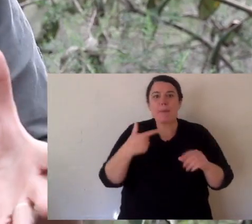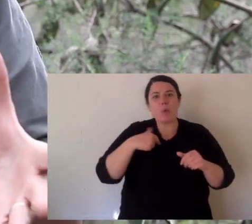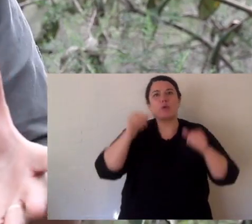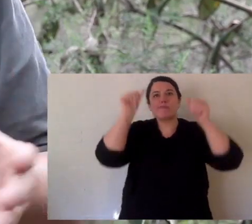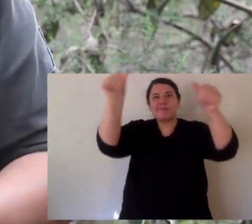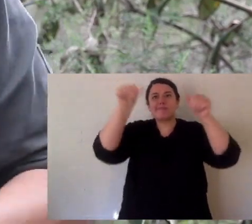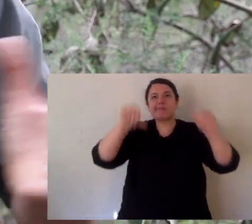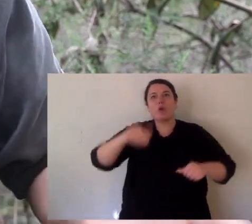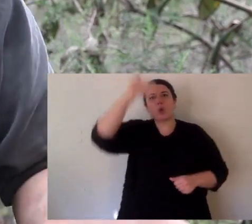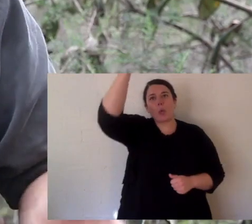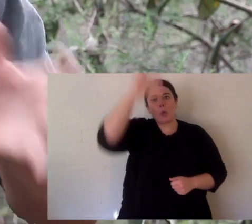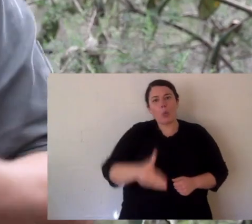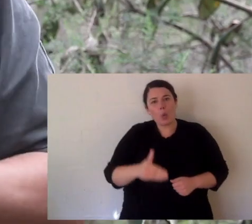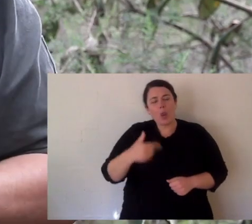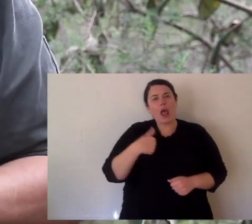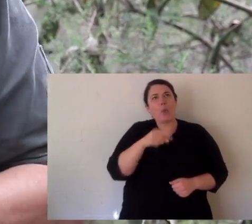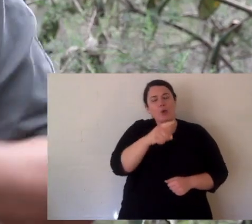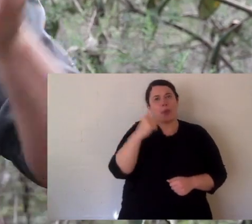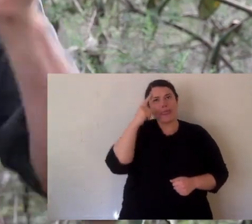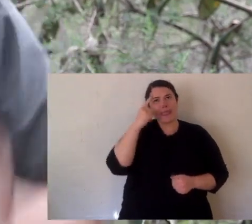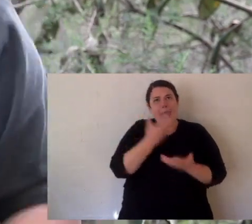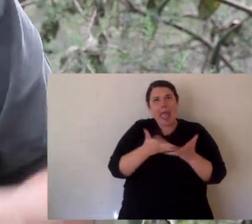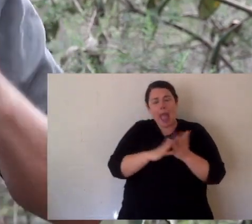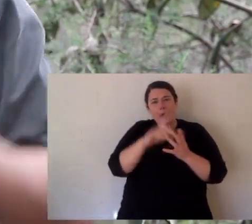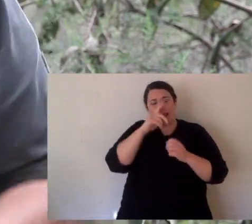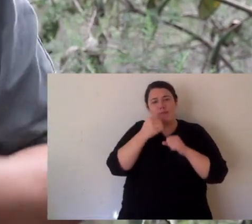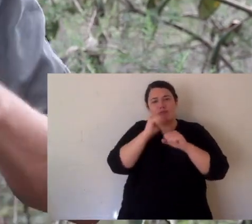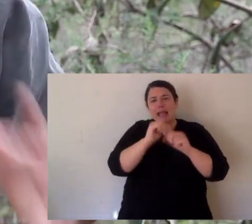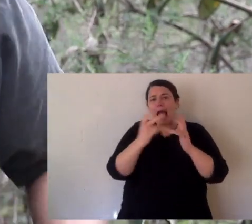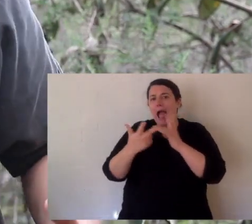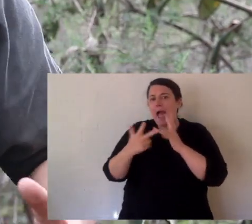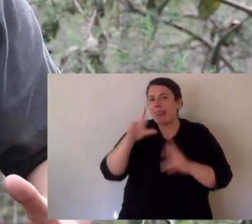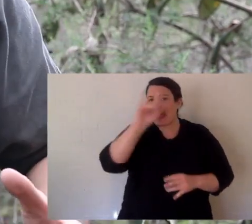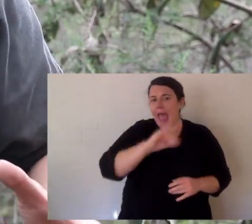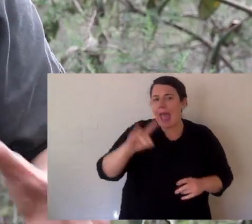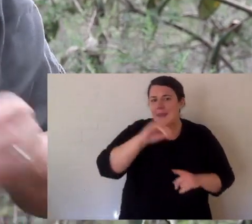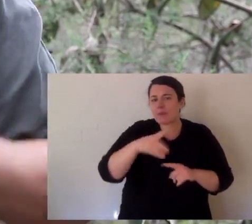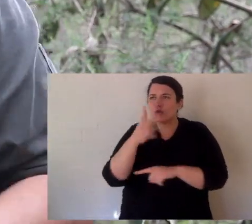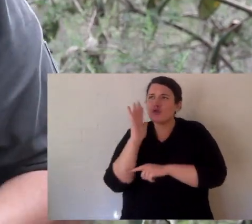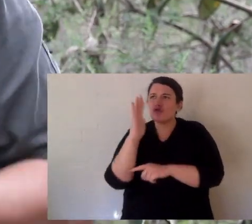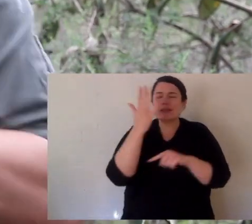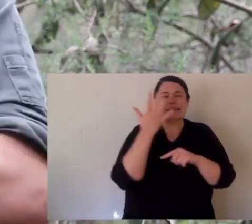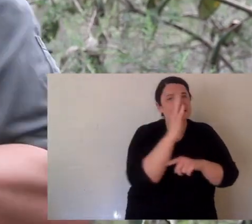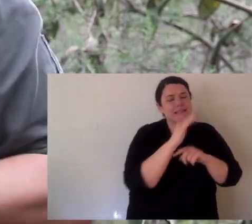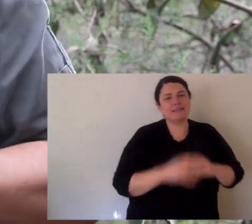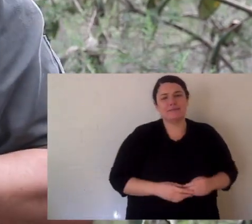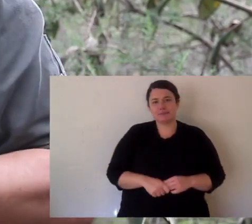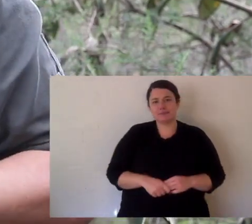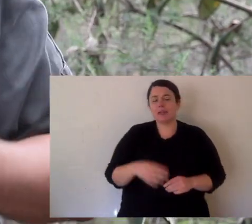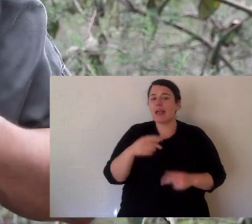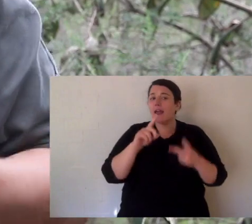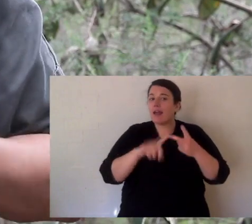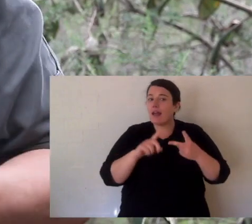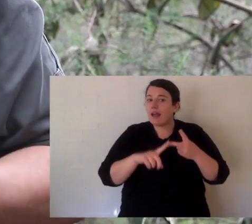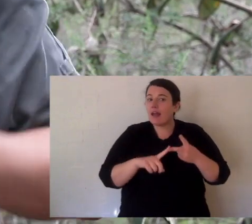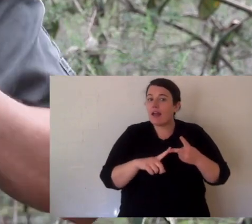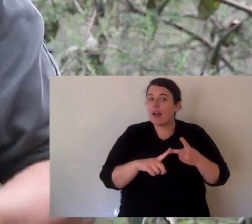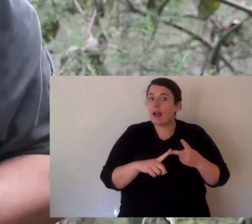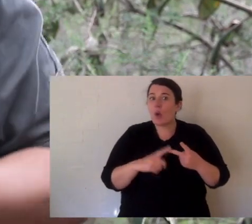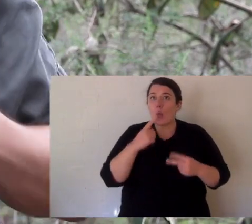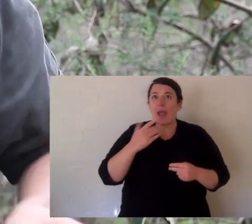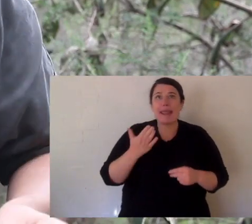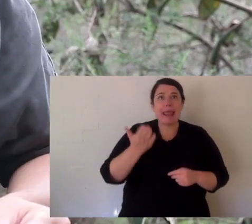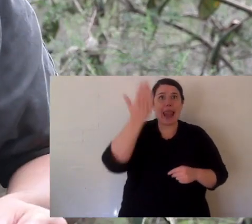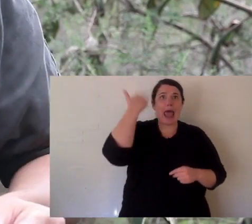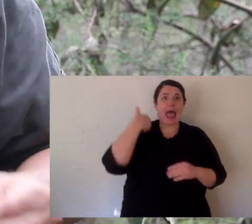thylacine. Send me your photos of it. Put it in the comments. I love seeing your drawings. But I want it to go on your wall and I want you to think about